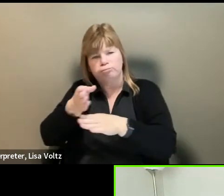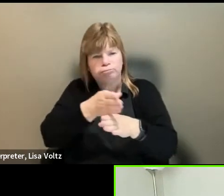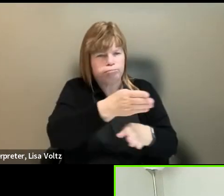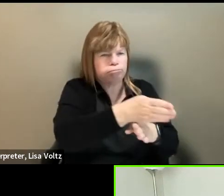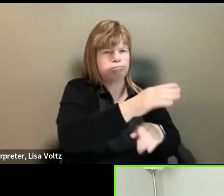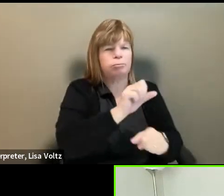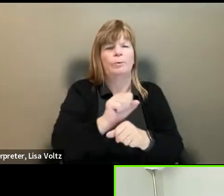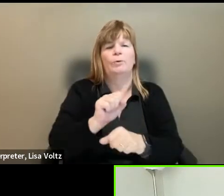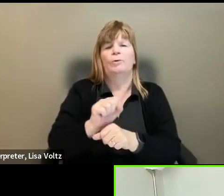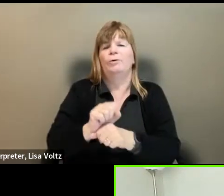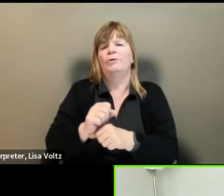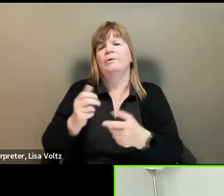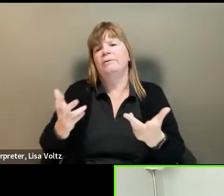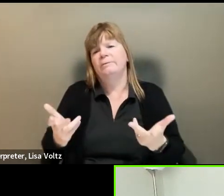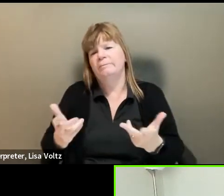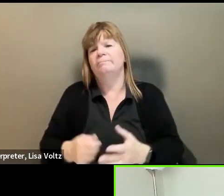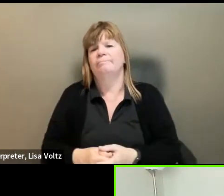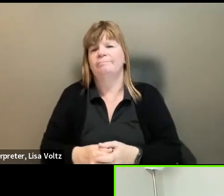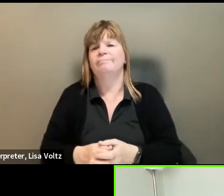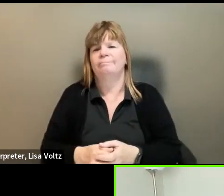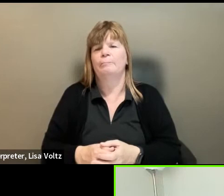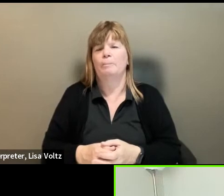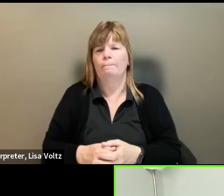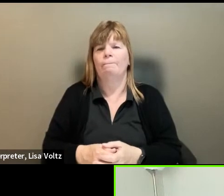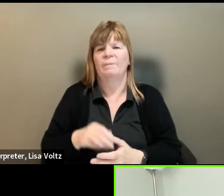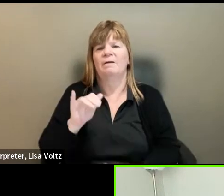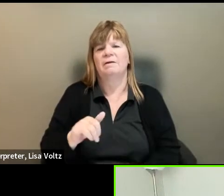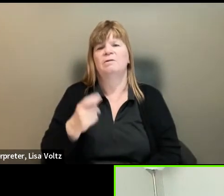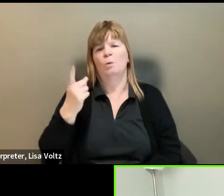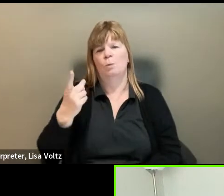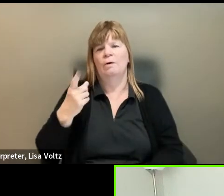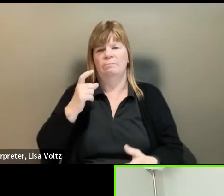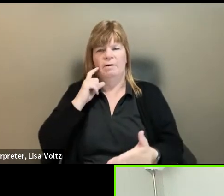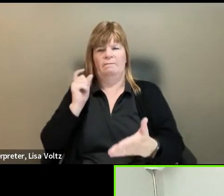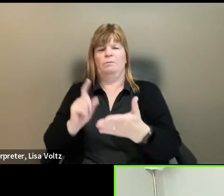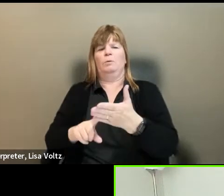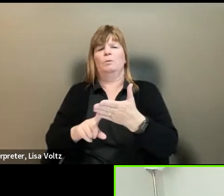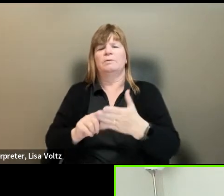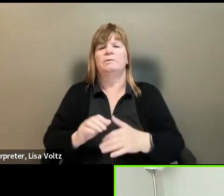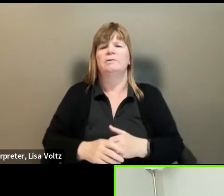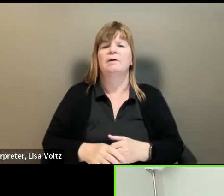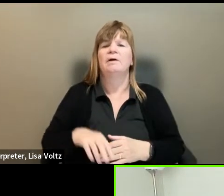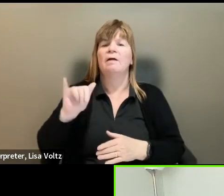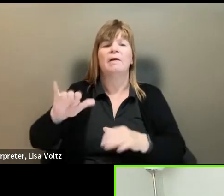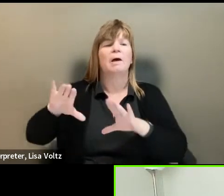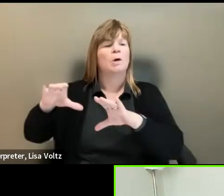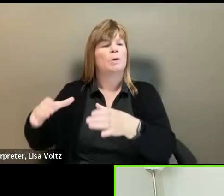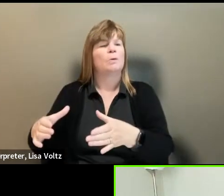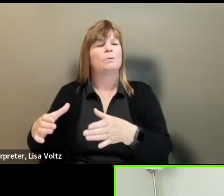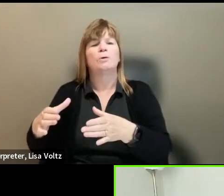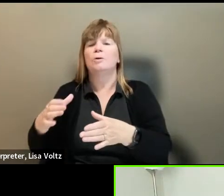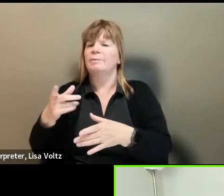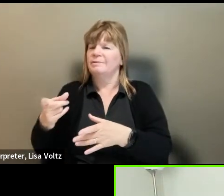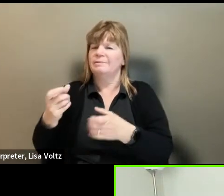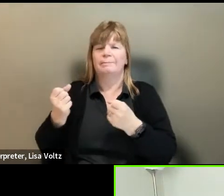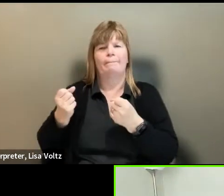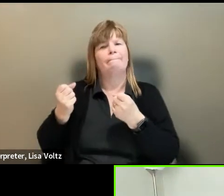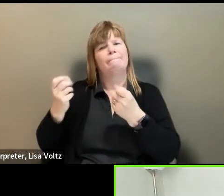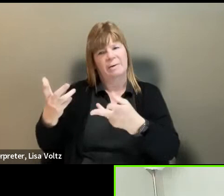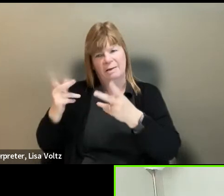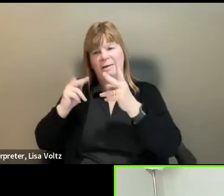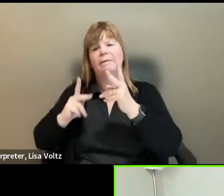traits. So, you know, that's, um, one of the things that I'm seeing this population is not a monolithic. There are a lot of people who